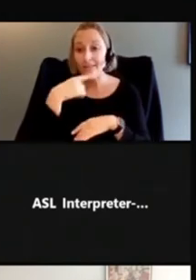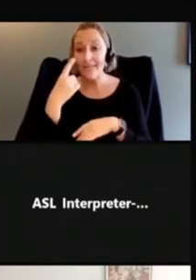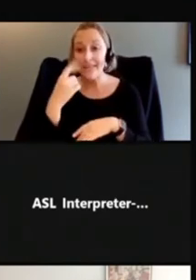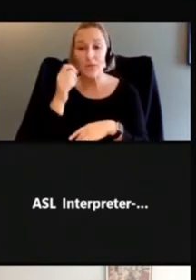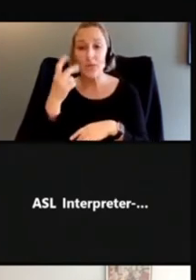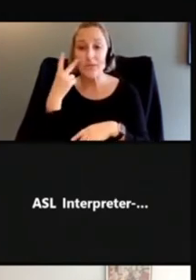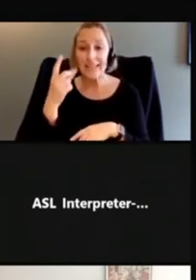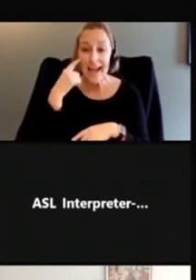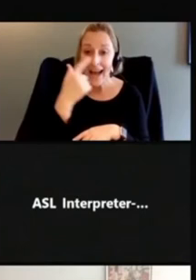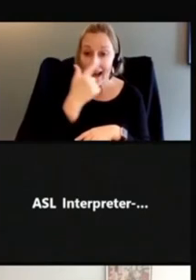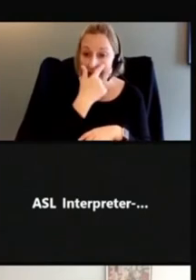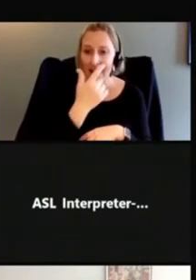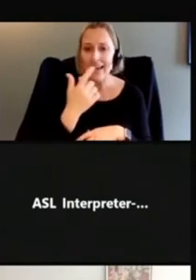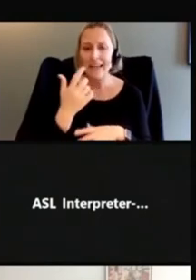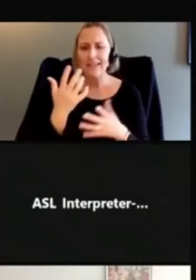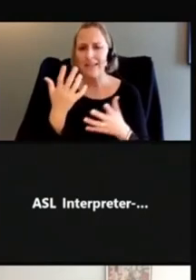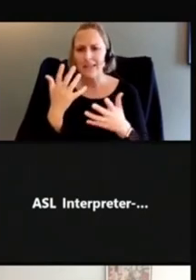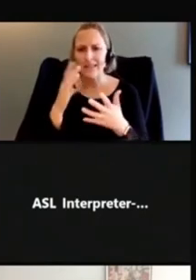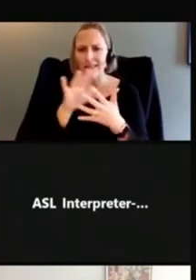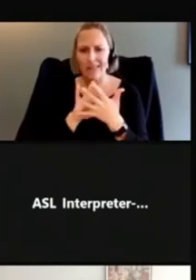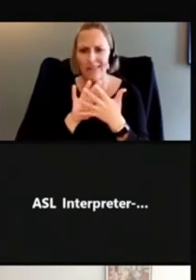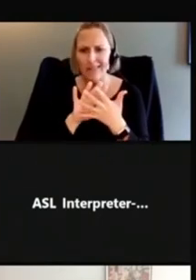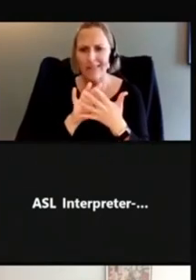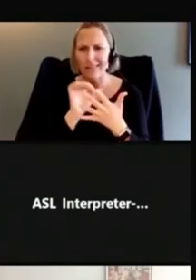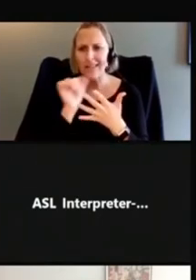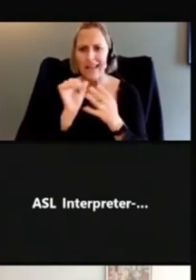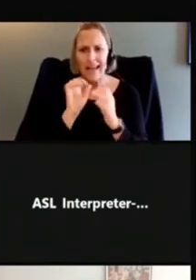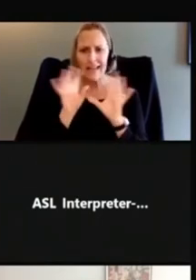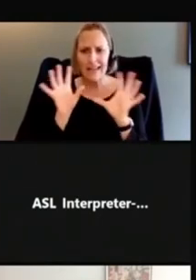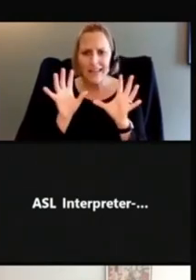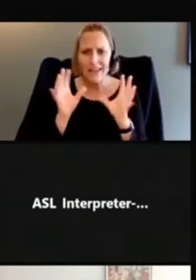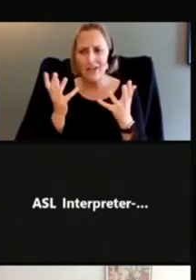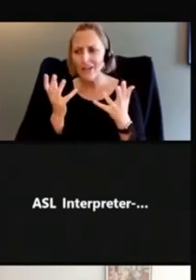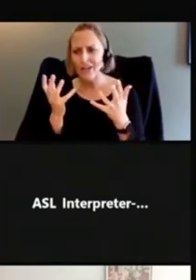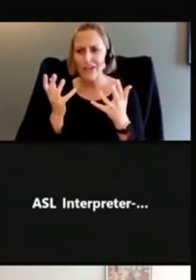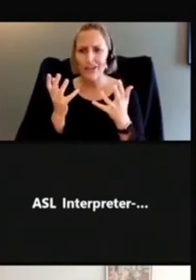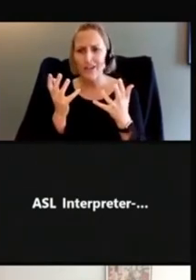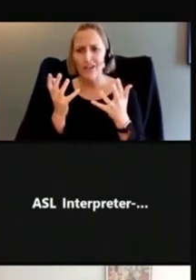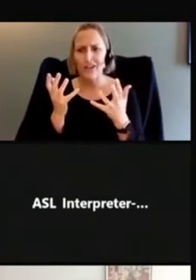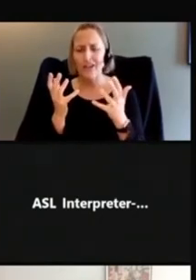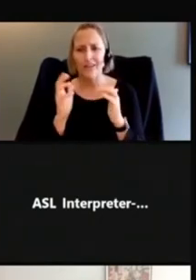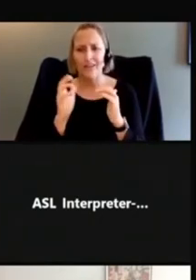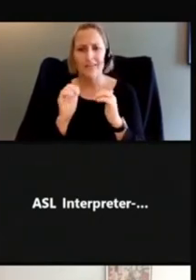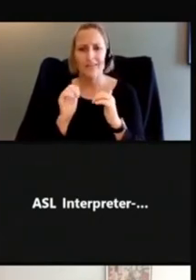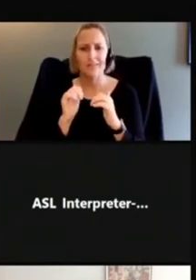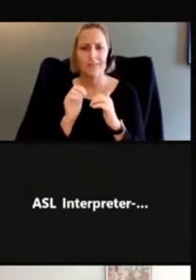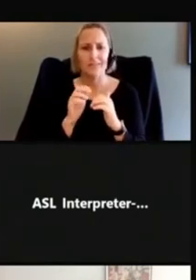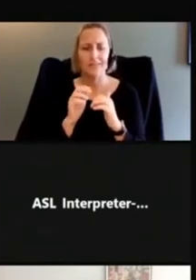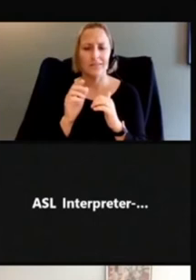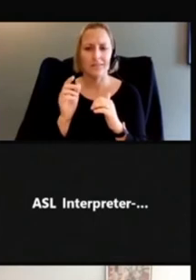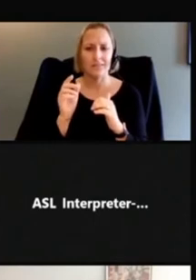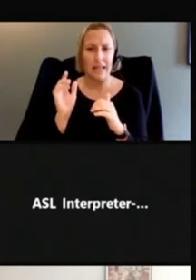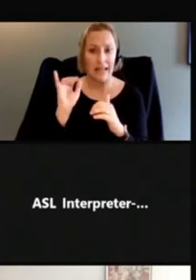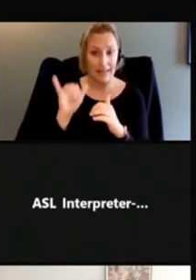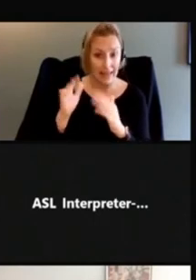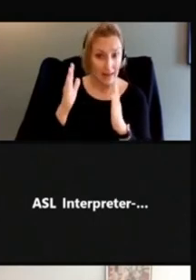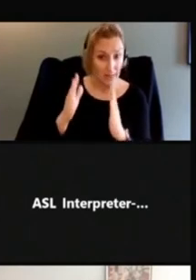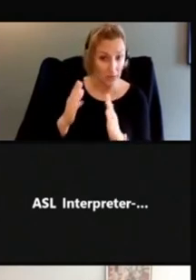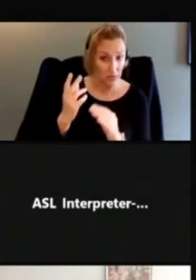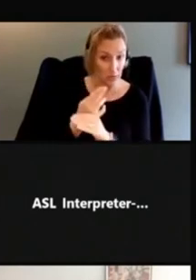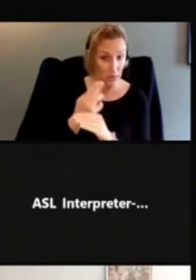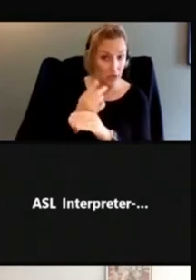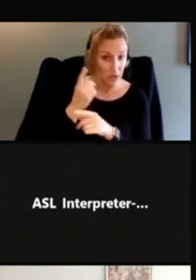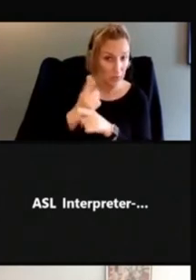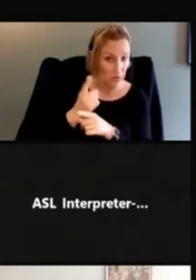context, it becomes really difficult to kind of figure out this is a person wearing a mask properly.